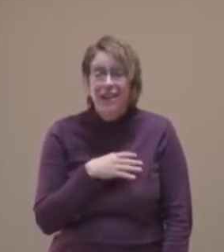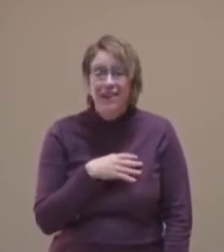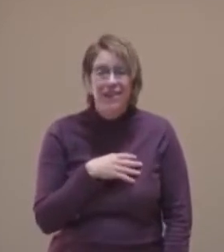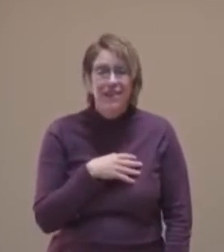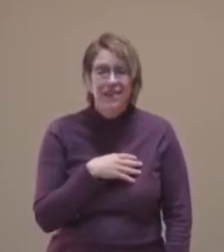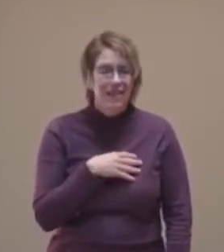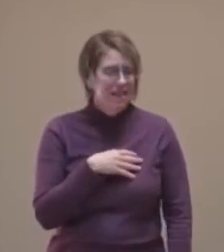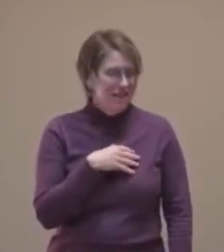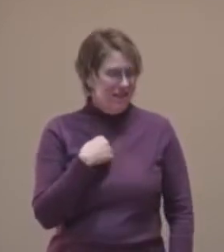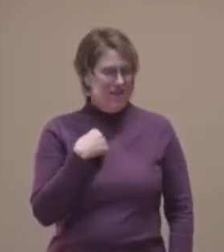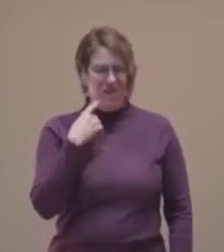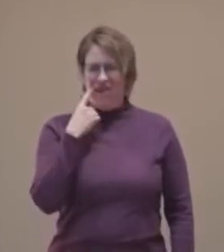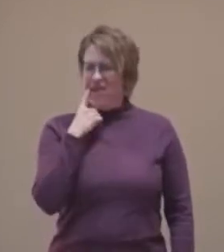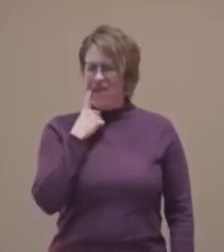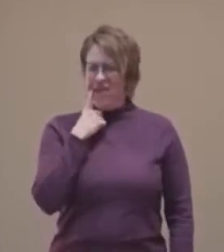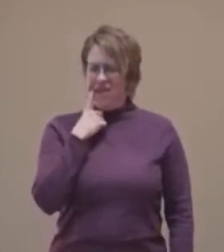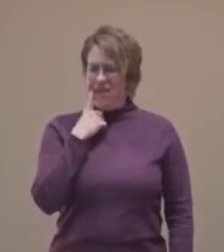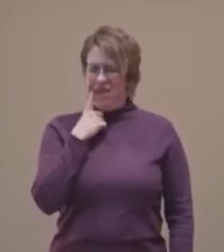over which to rejoice.